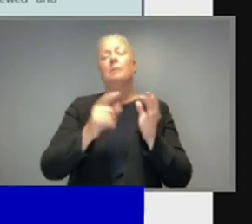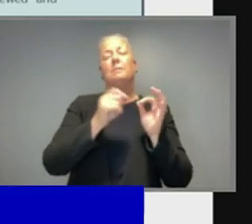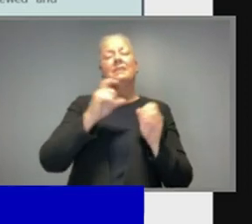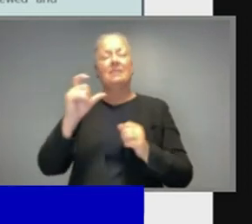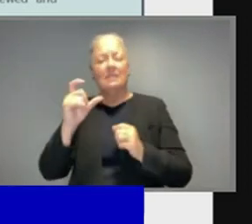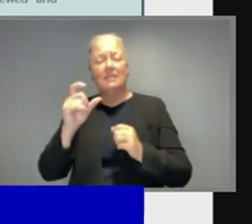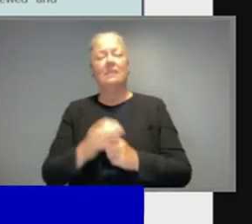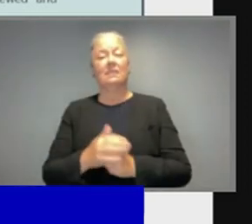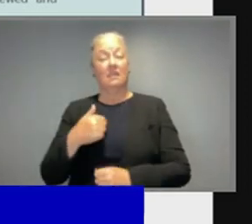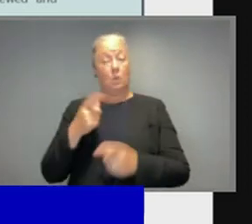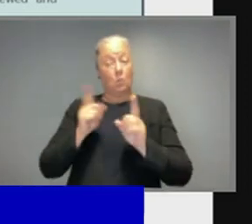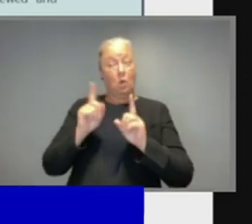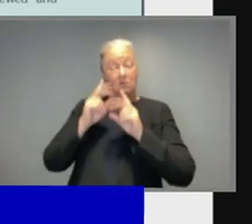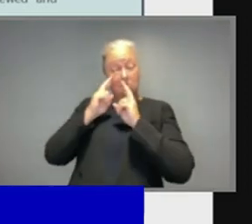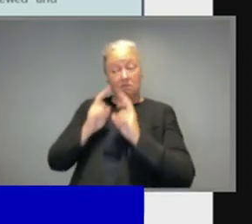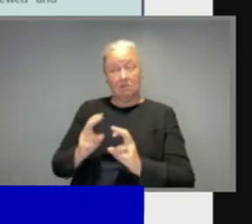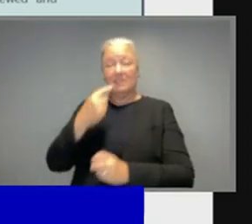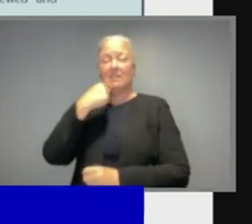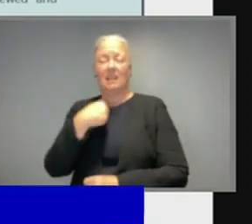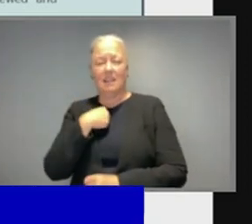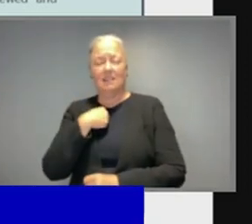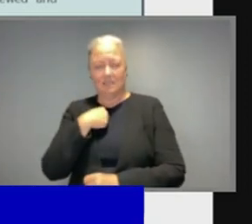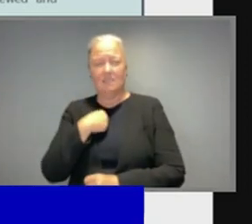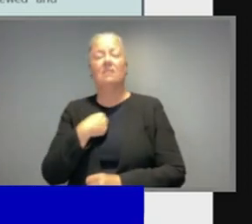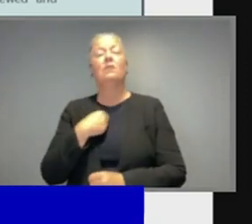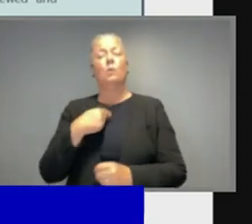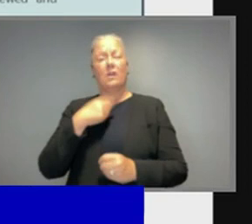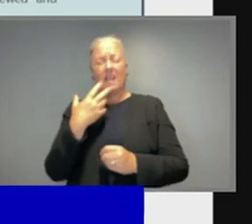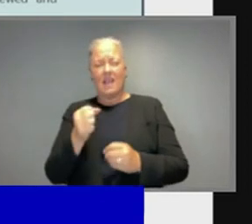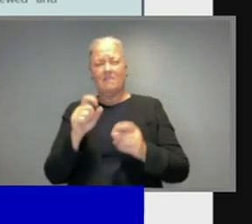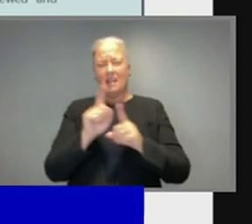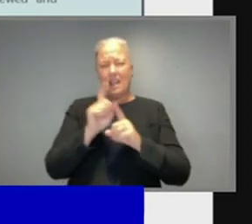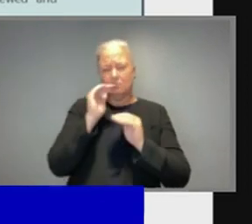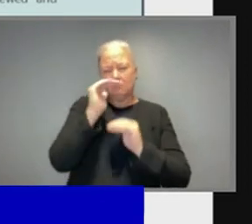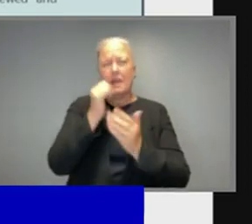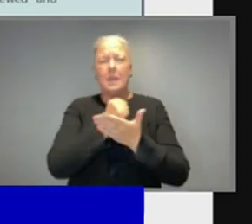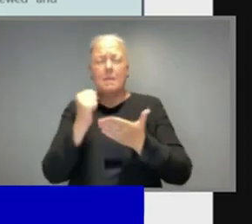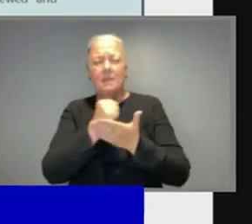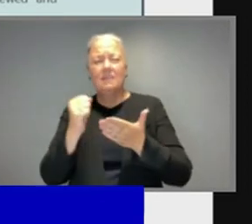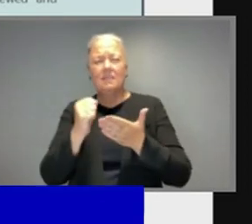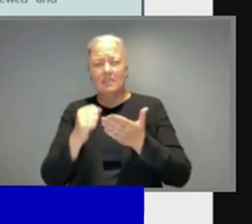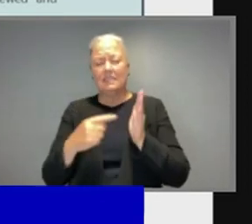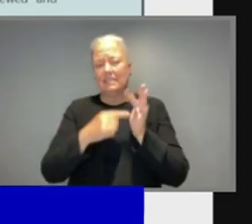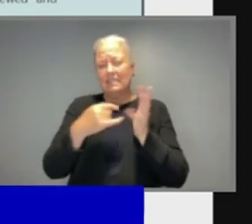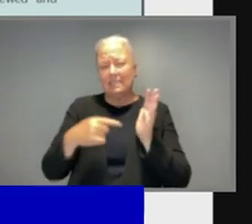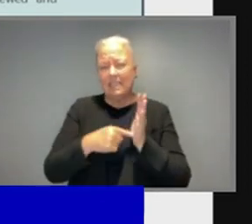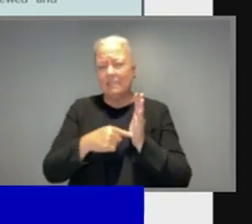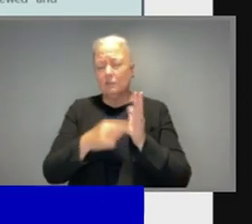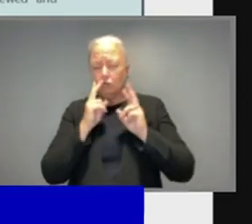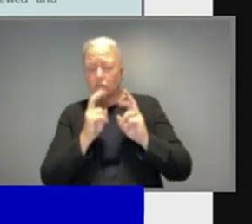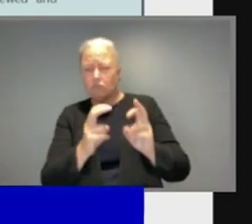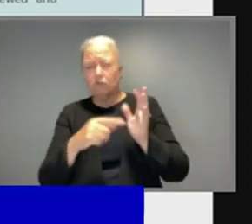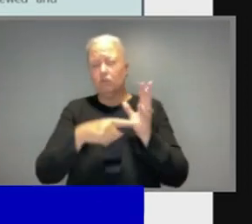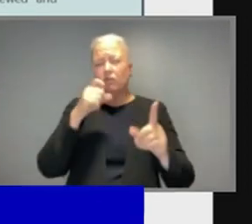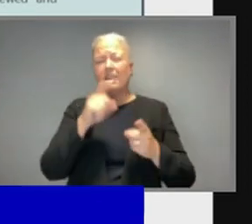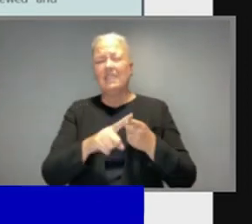evidence that ongoing low level or baseline restrictions and effective test, trace, isolate, quarantine, while I'll refer to as